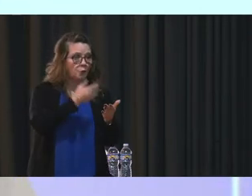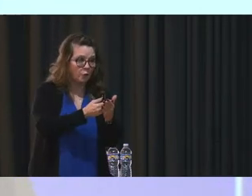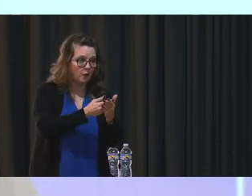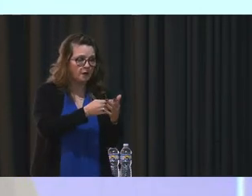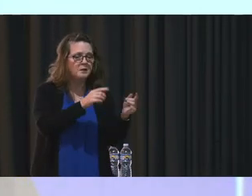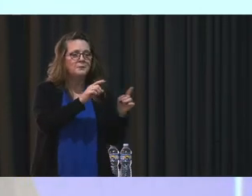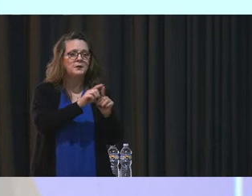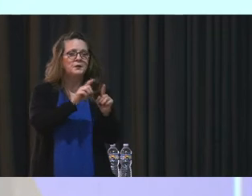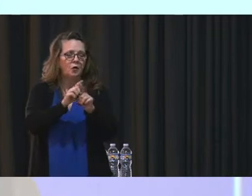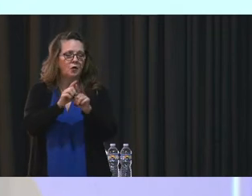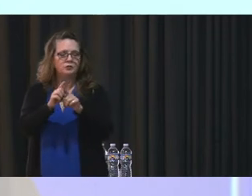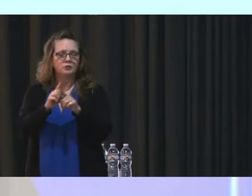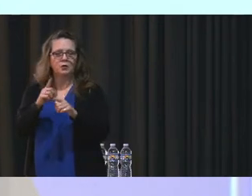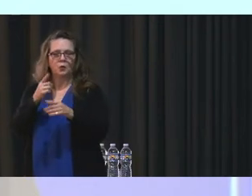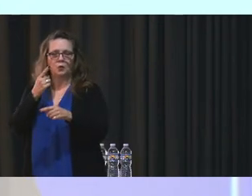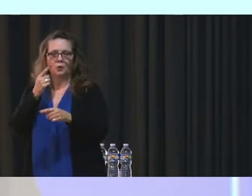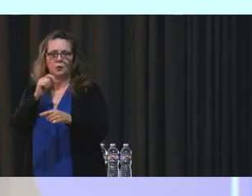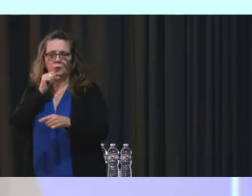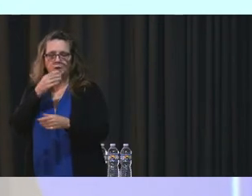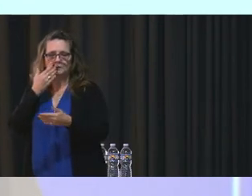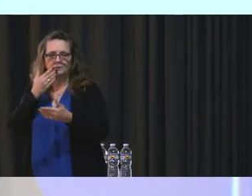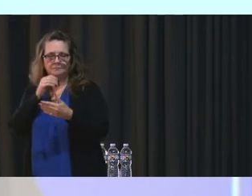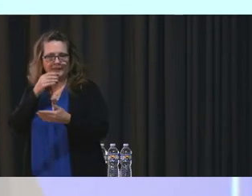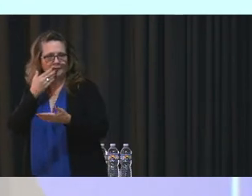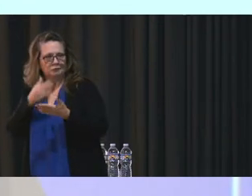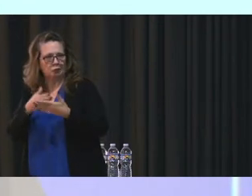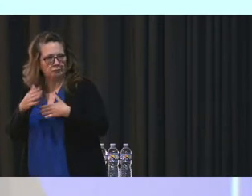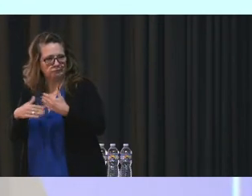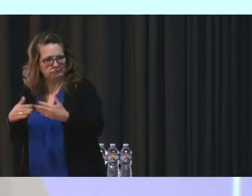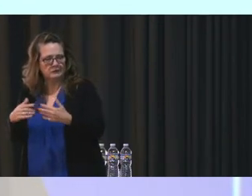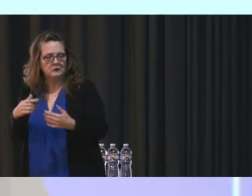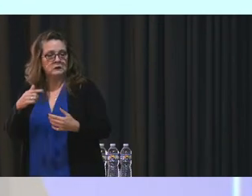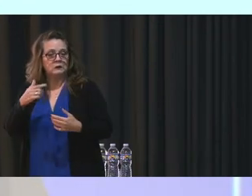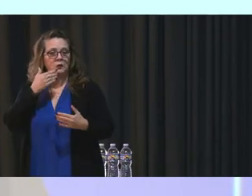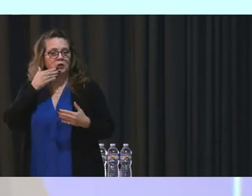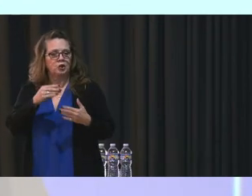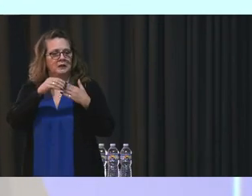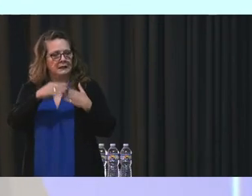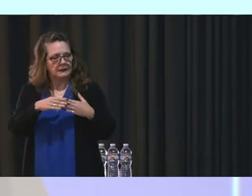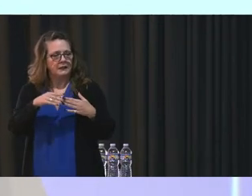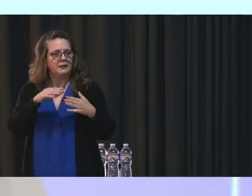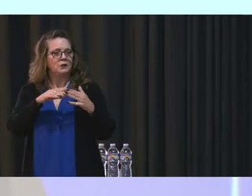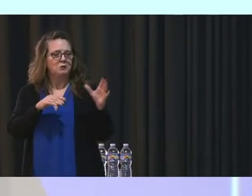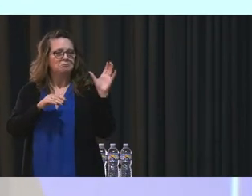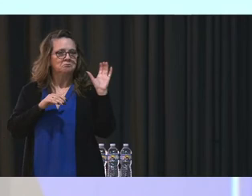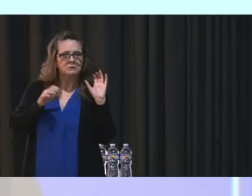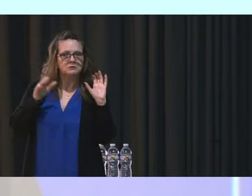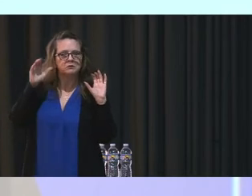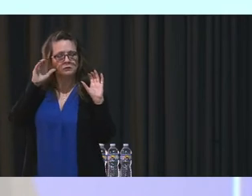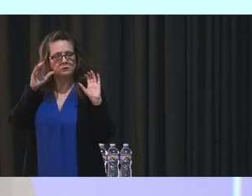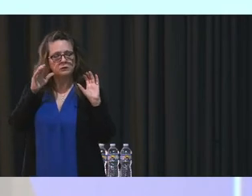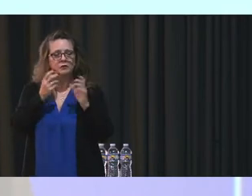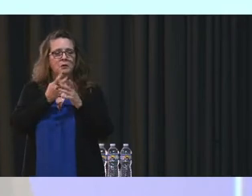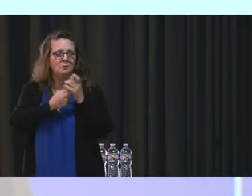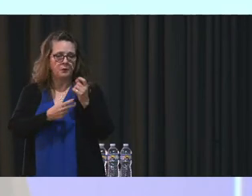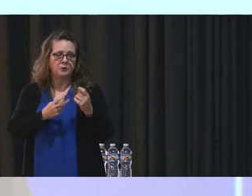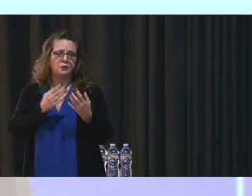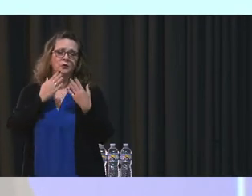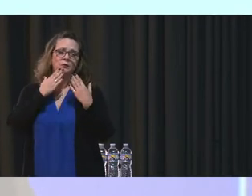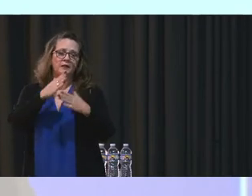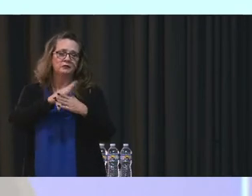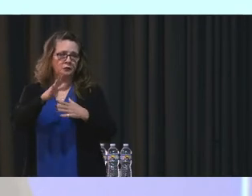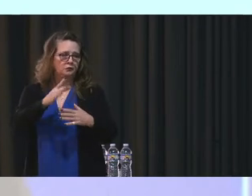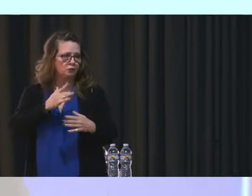opinion, a good leader opens his ears for the things that are not going well also. So thank you for sharing your hearts.